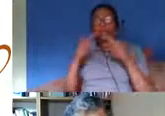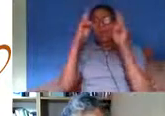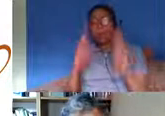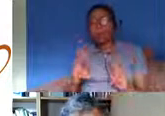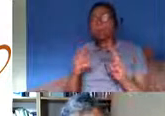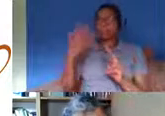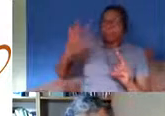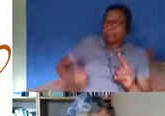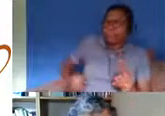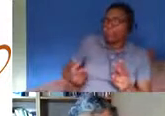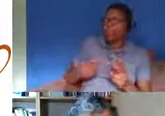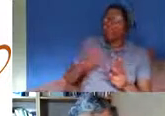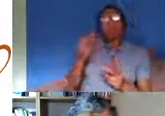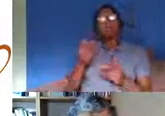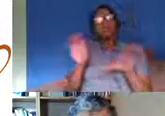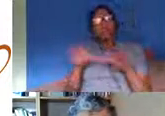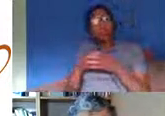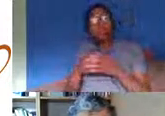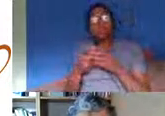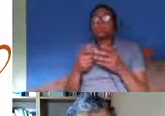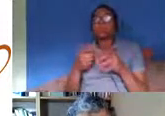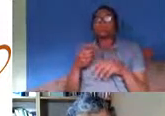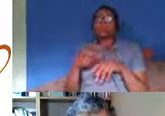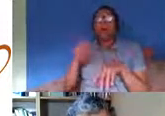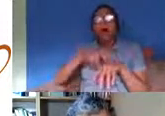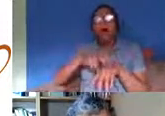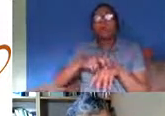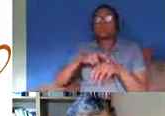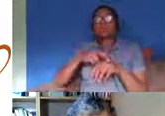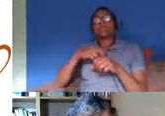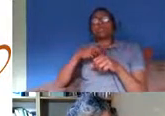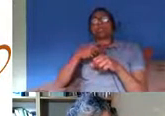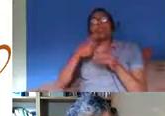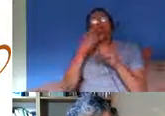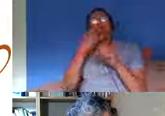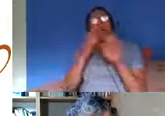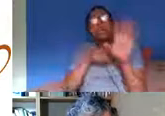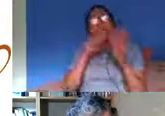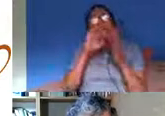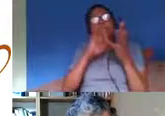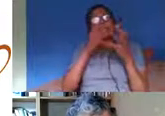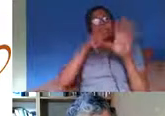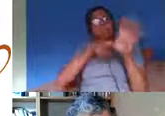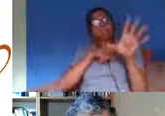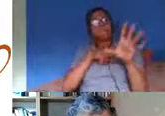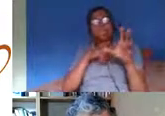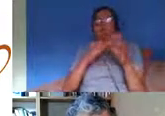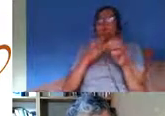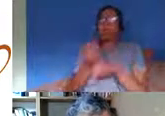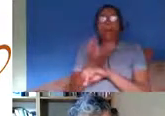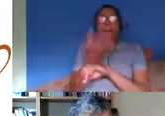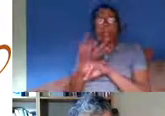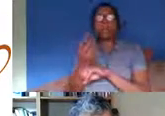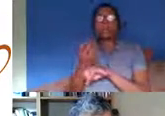individuals identify gypsy or irish traveller and to a lesser extent those identifying as bangladeshi pakistani or irish